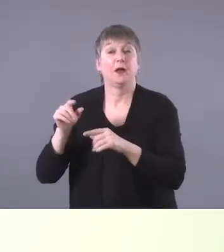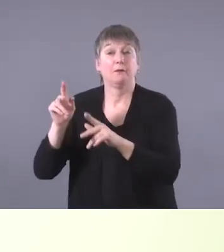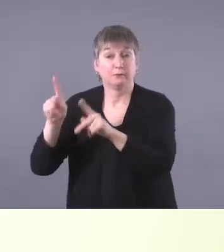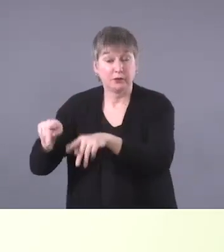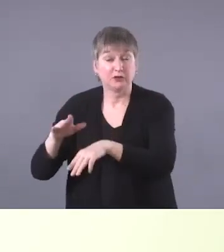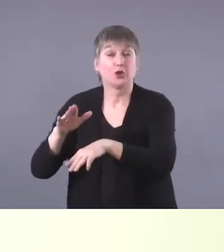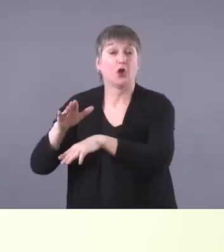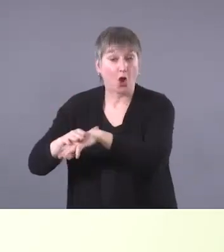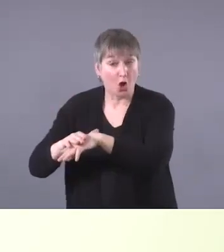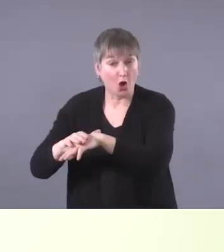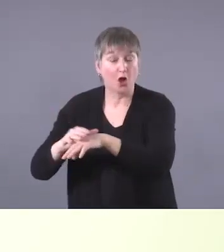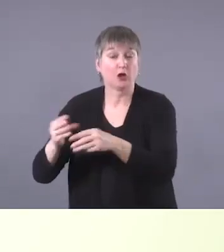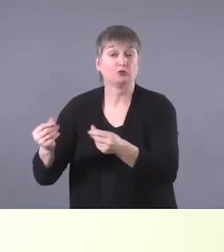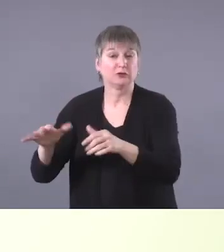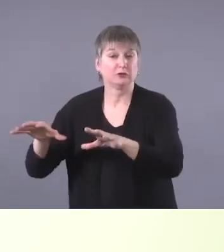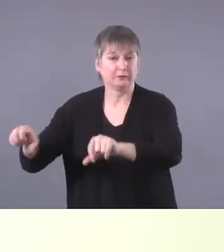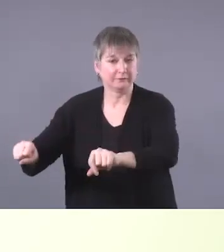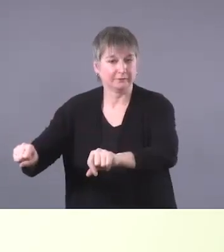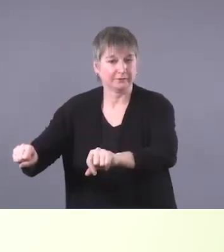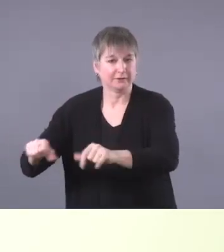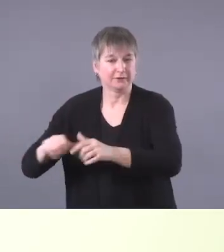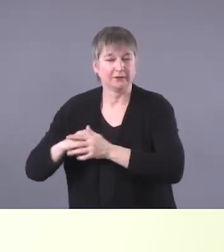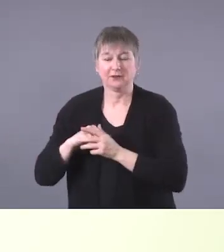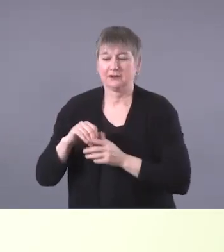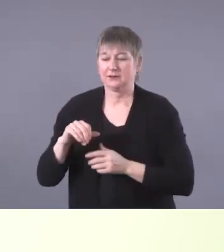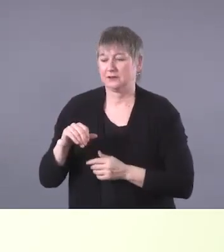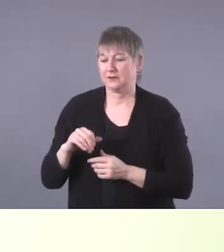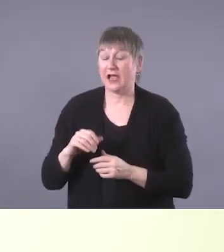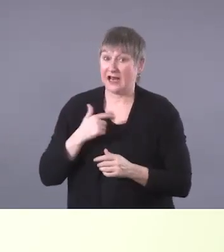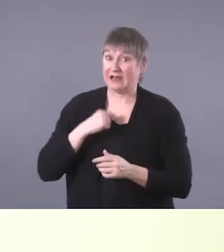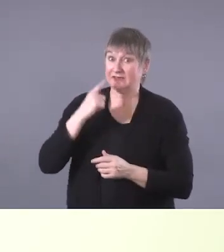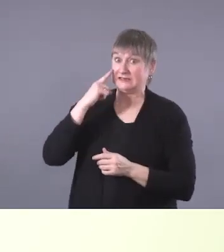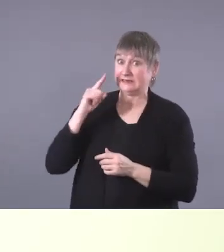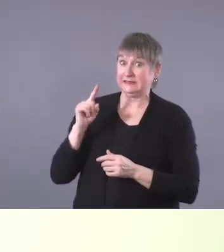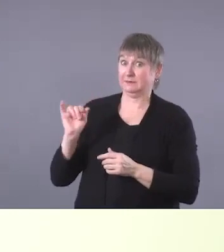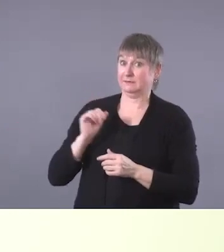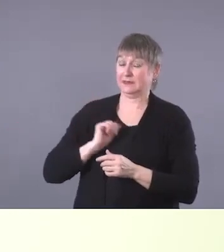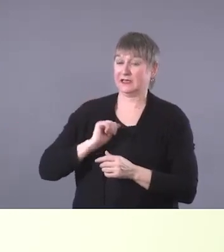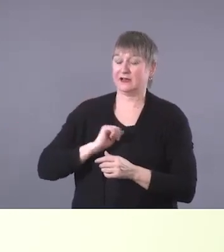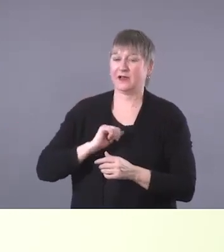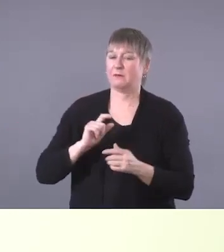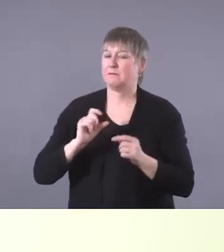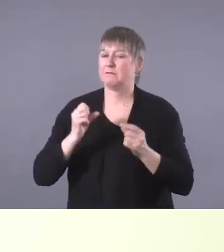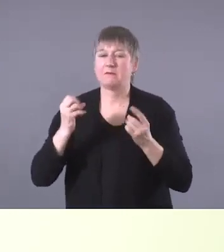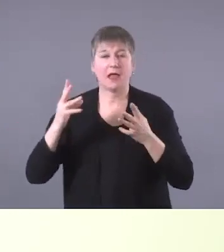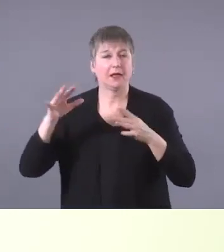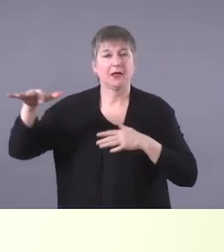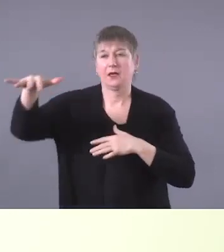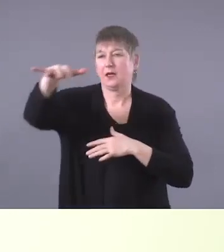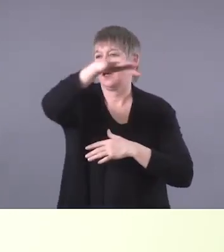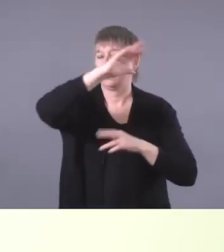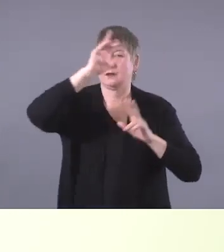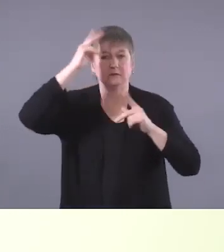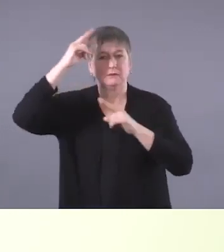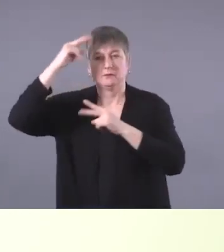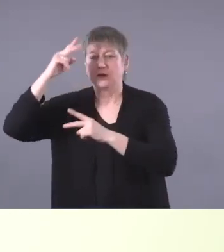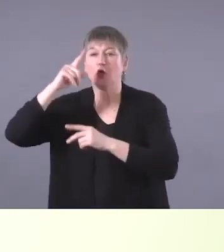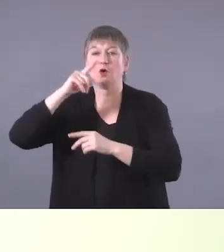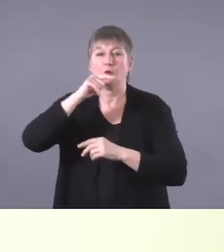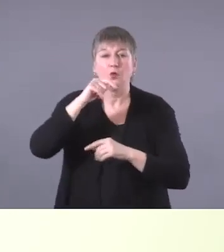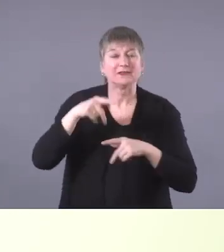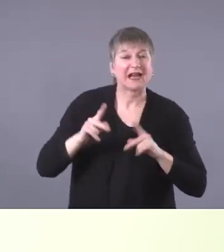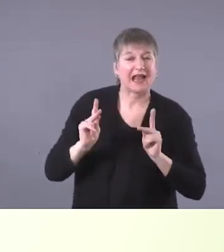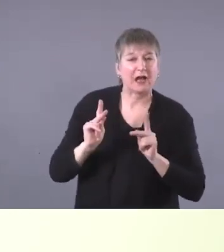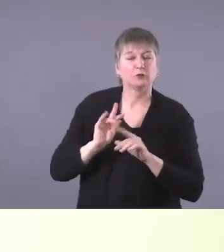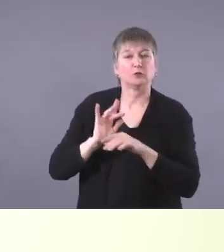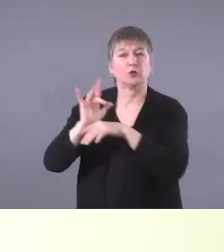additionally, there's, I, I, I've, witnessed this, this myself that there's many misconceptions about who's allowed to go on